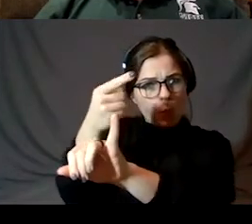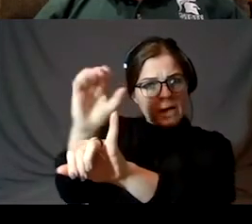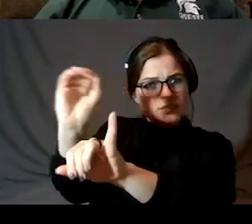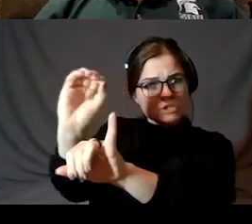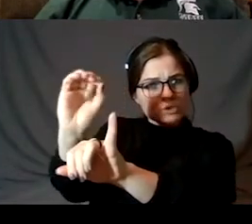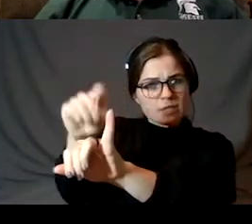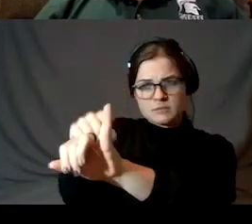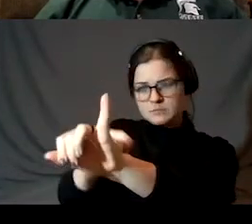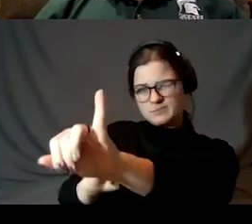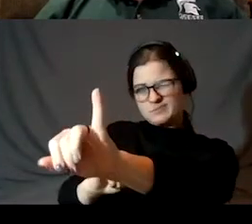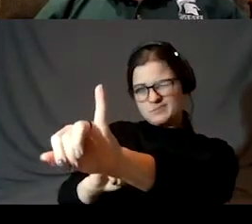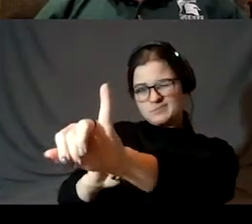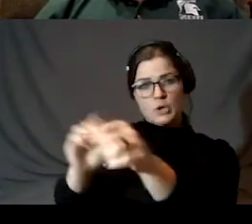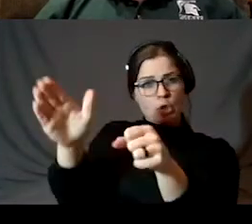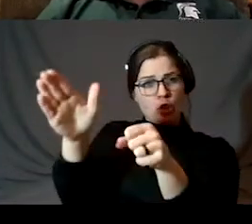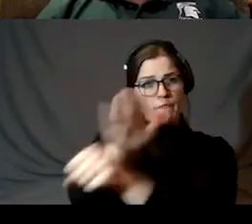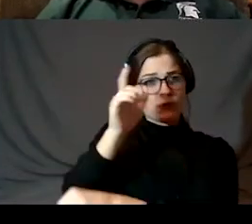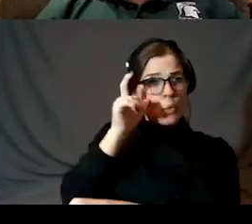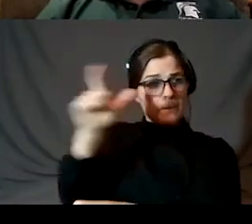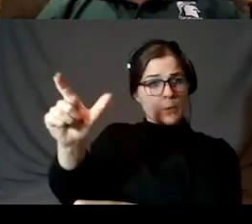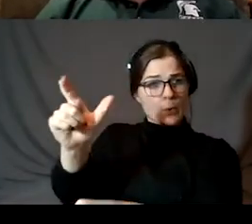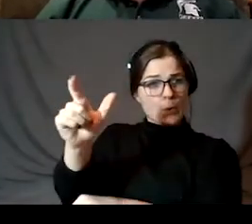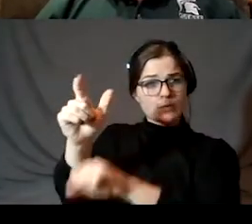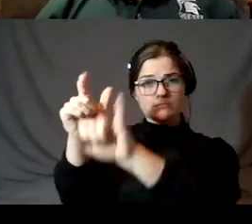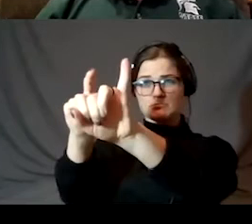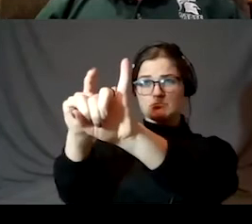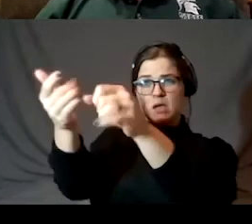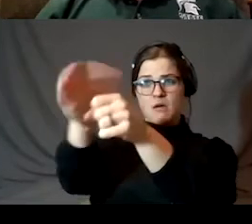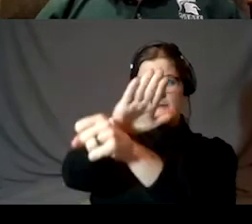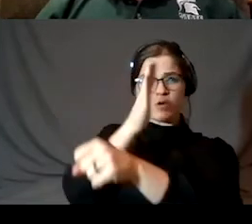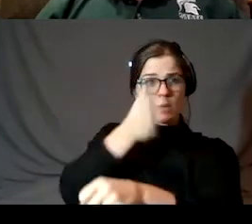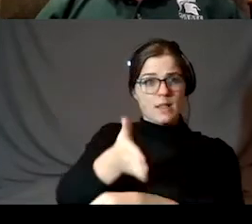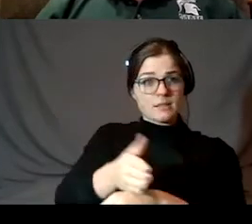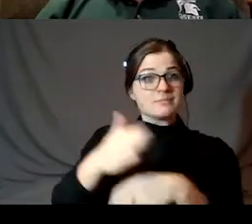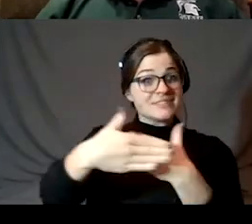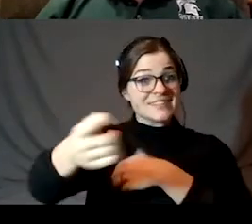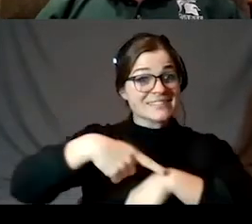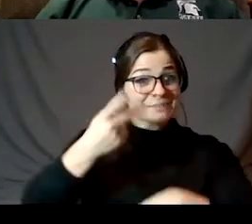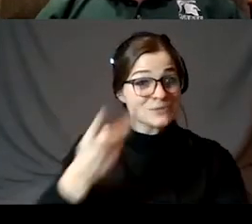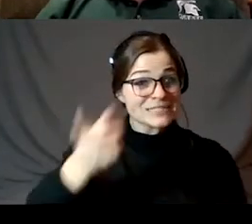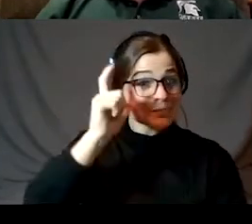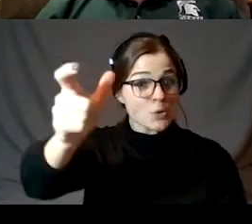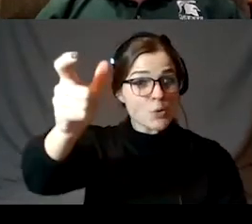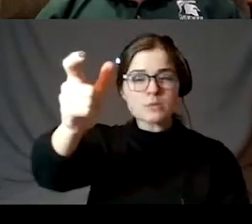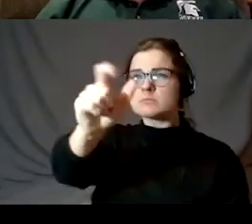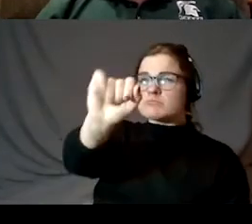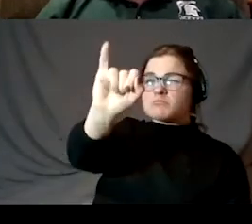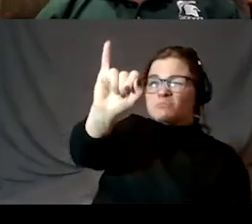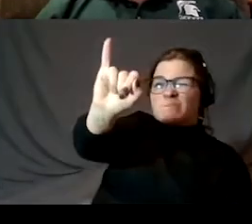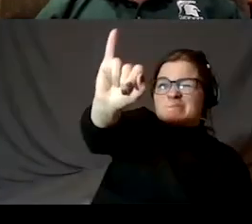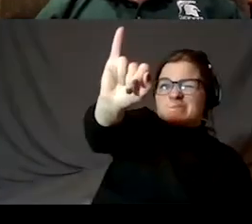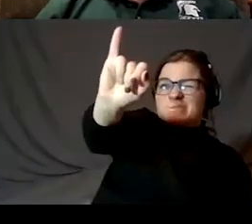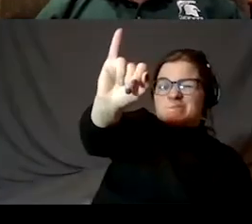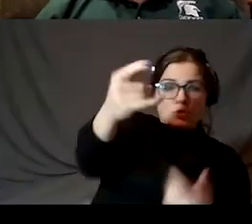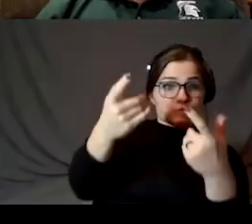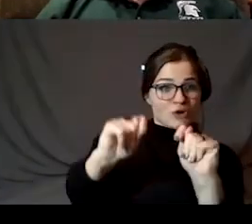it can completely cover the full moon if the full moon is only half a degree. Next time you see the moon, try it out. And you might be surprised at how small